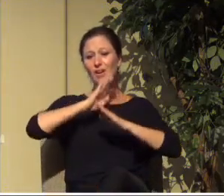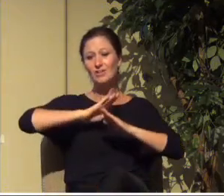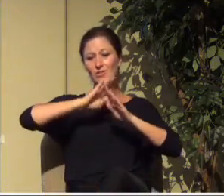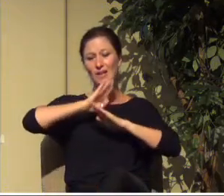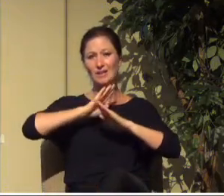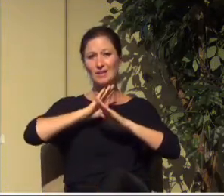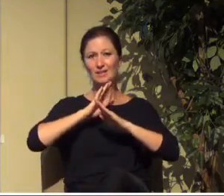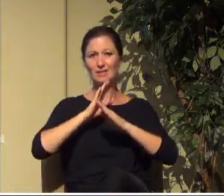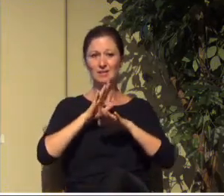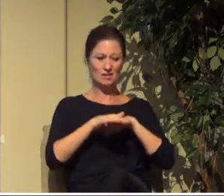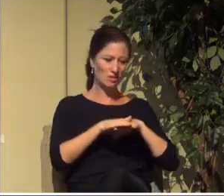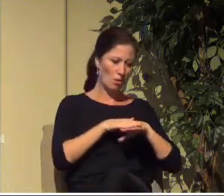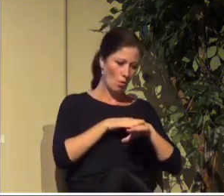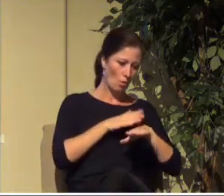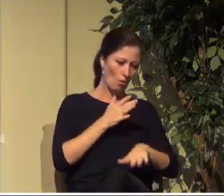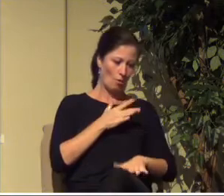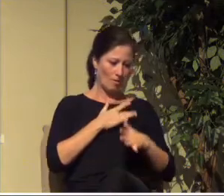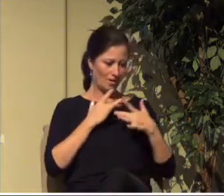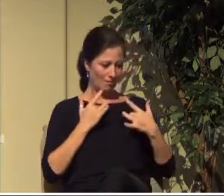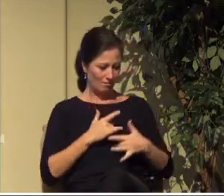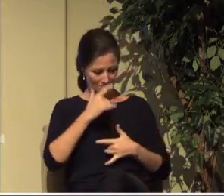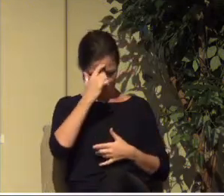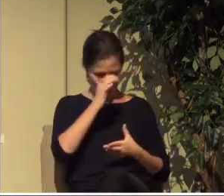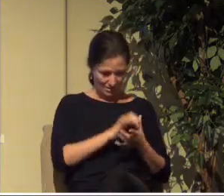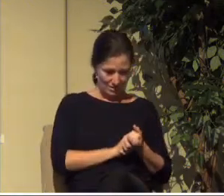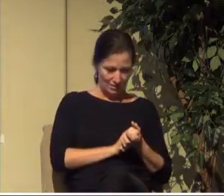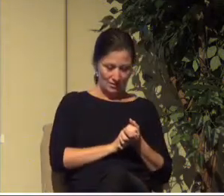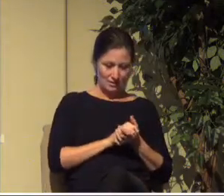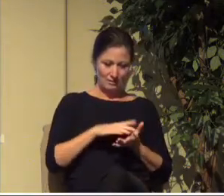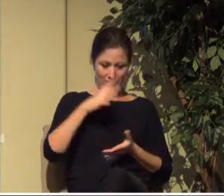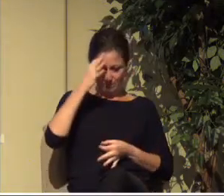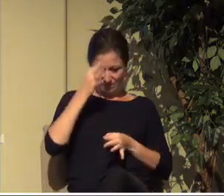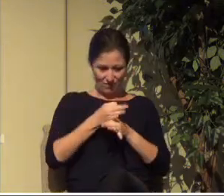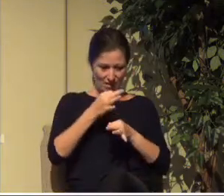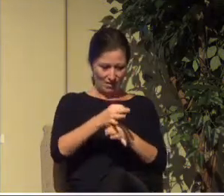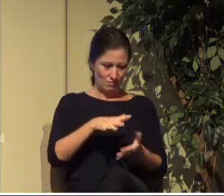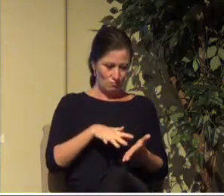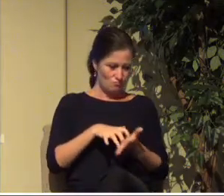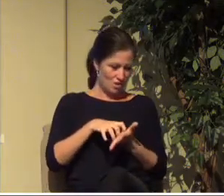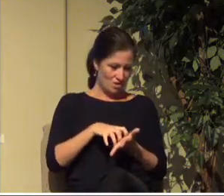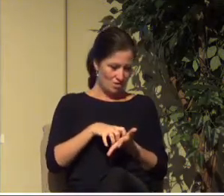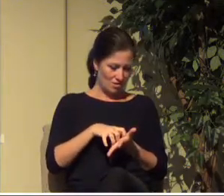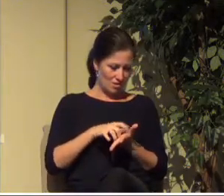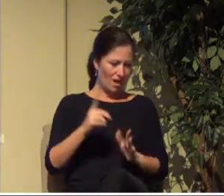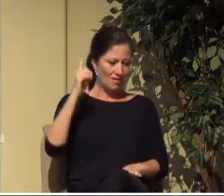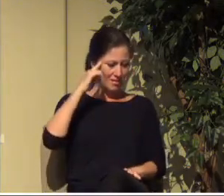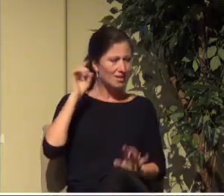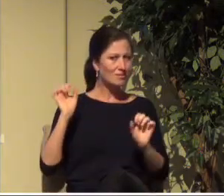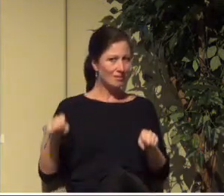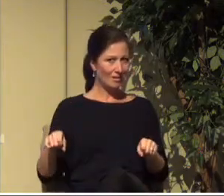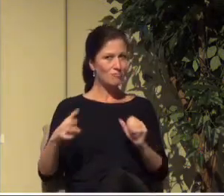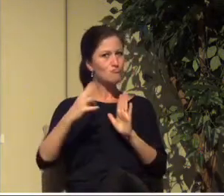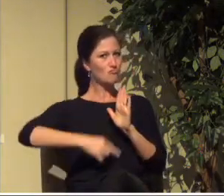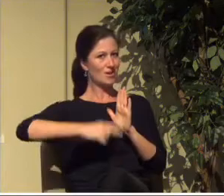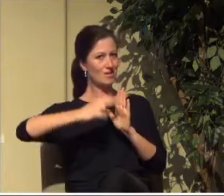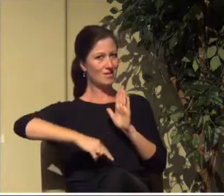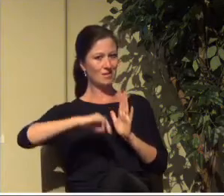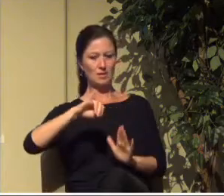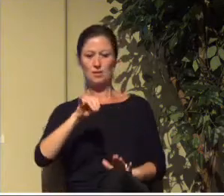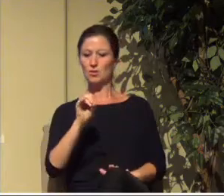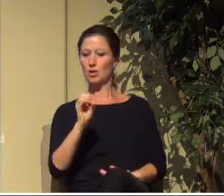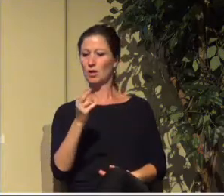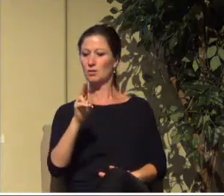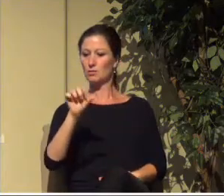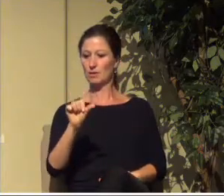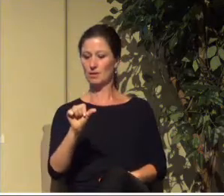own slowness of heart to believe, with our own weakness of faith, I think we can read this accurately towards ourselves. God